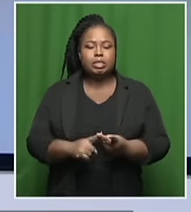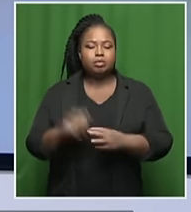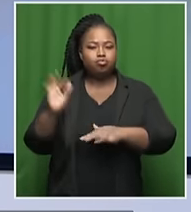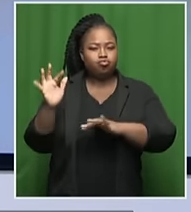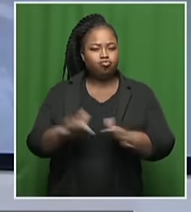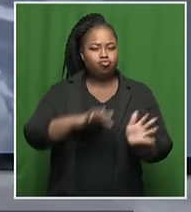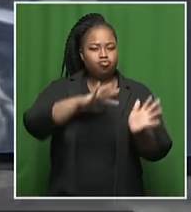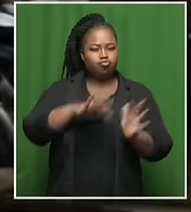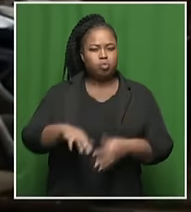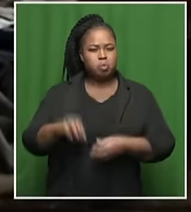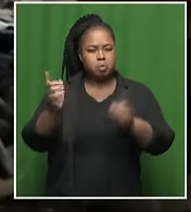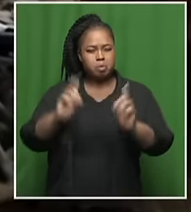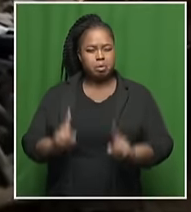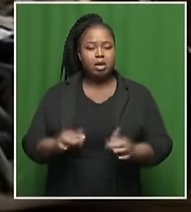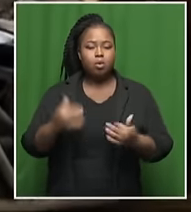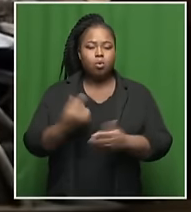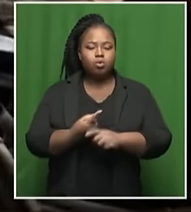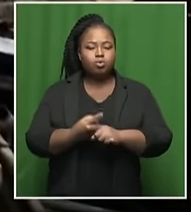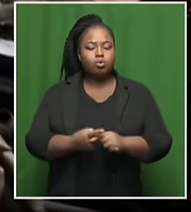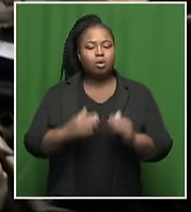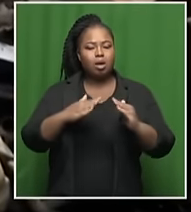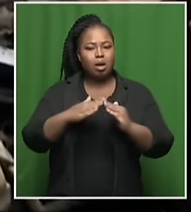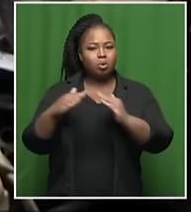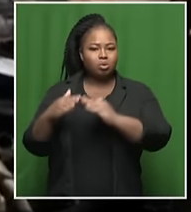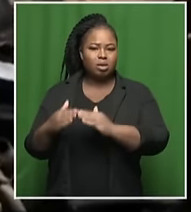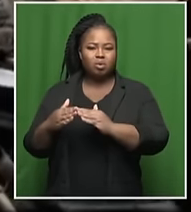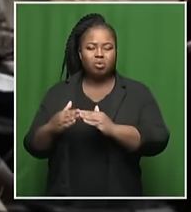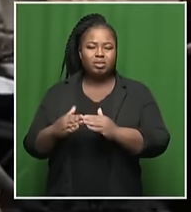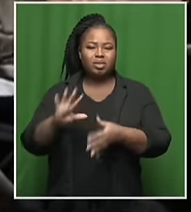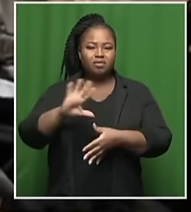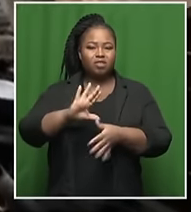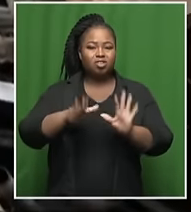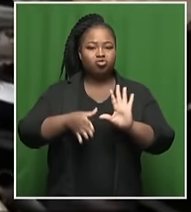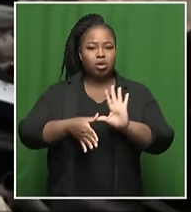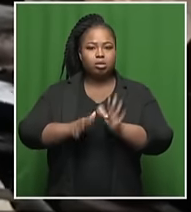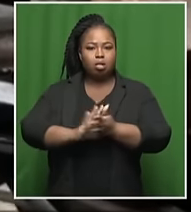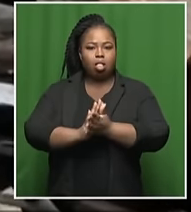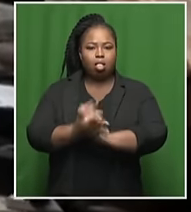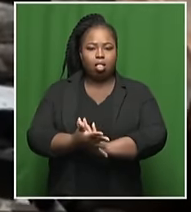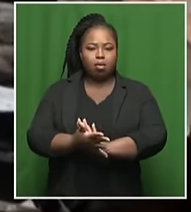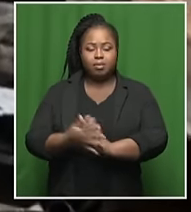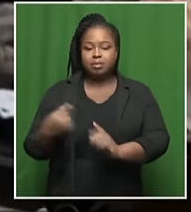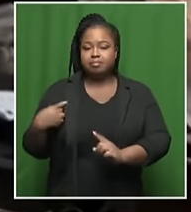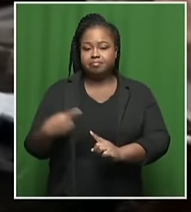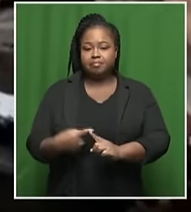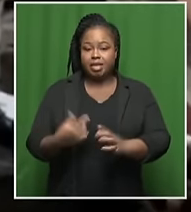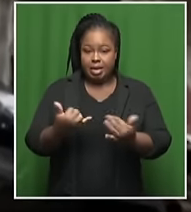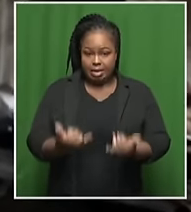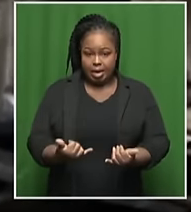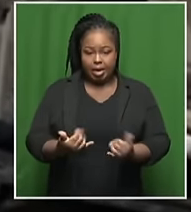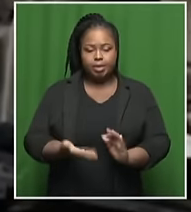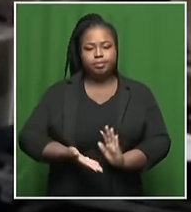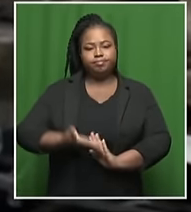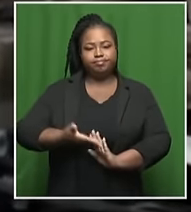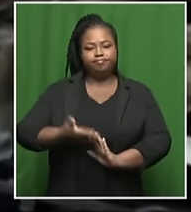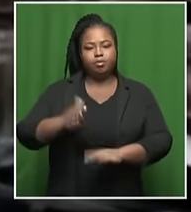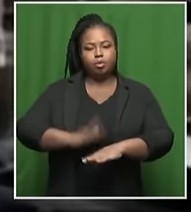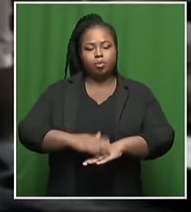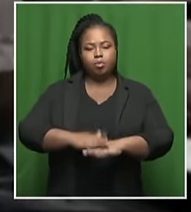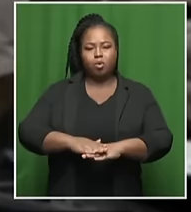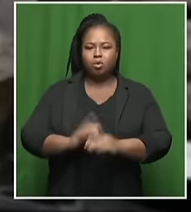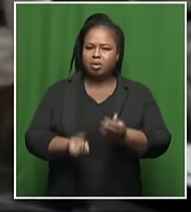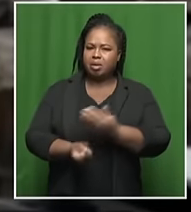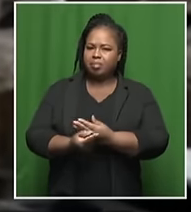destroying infrastructure and homes over the past few days. Now to get an update on the continuing extreme weather